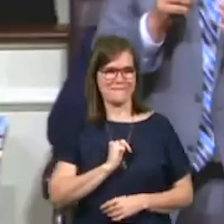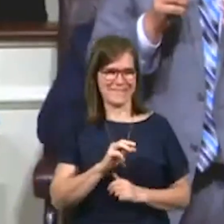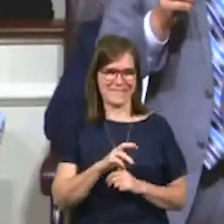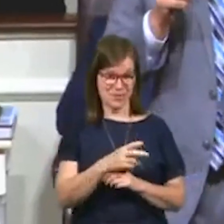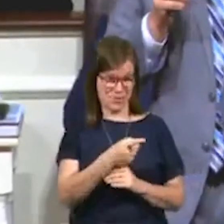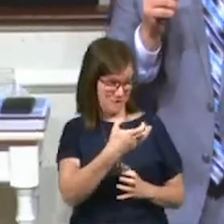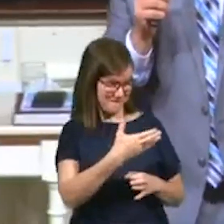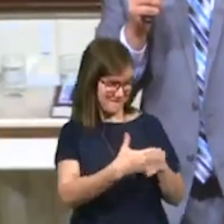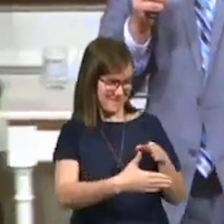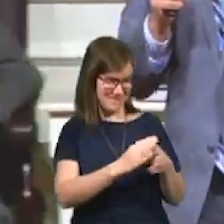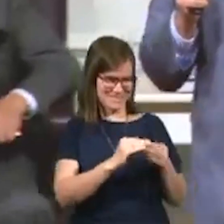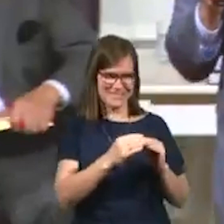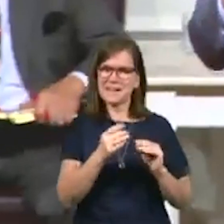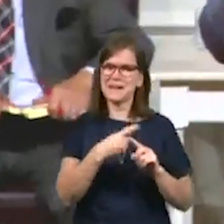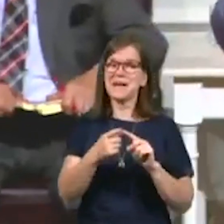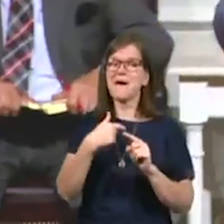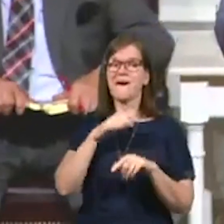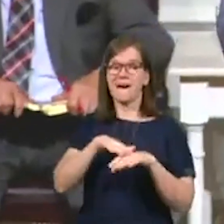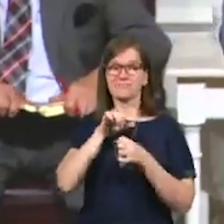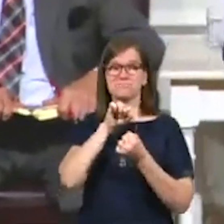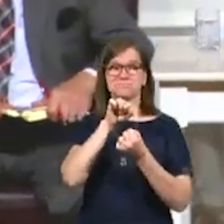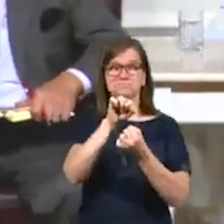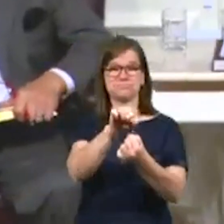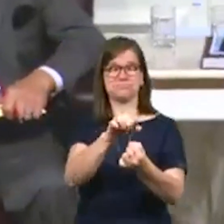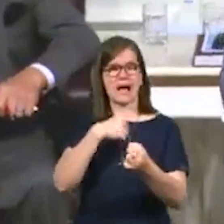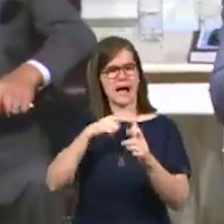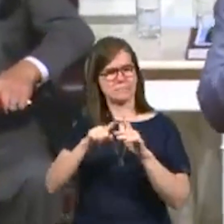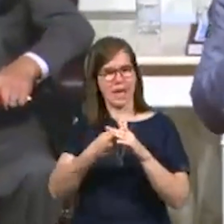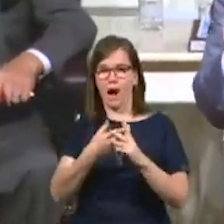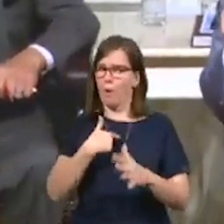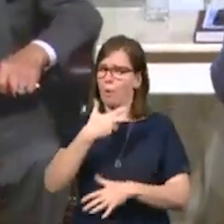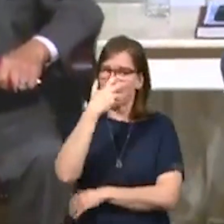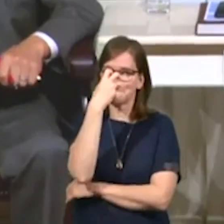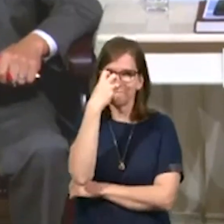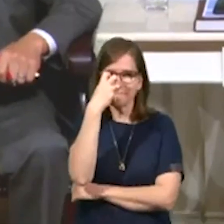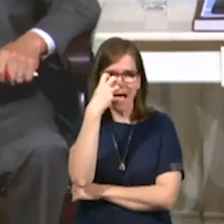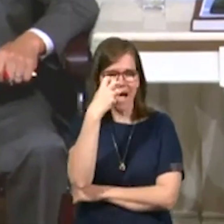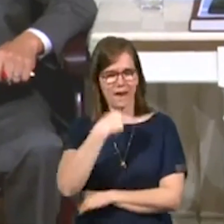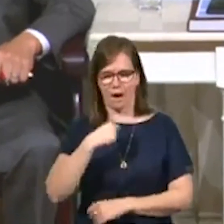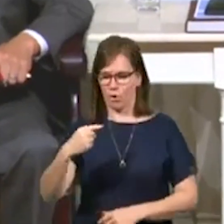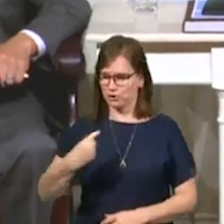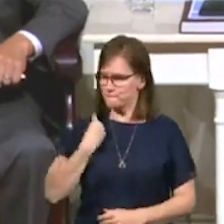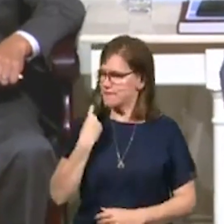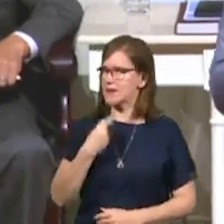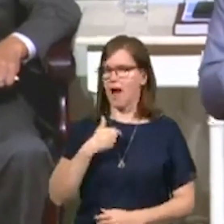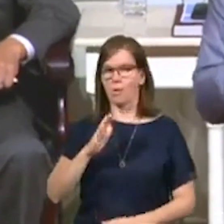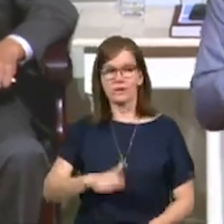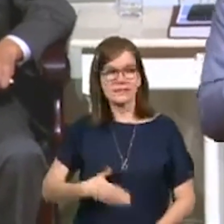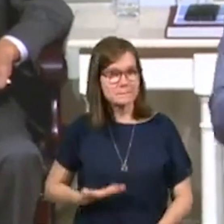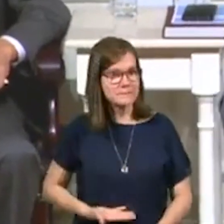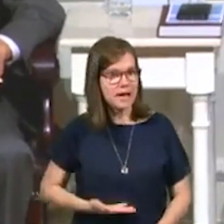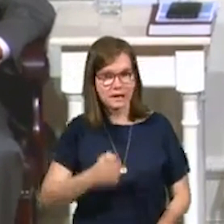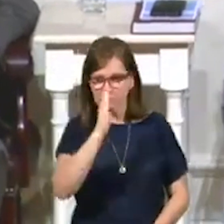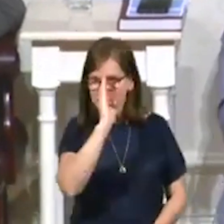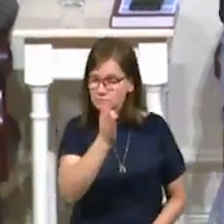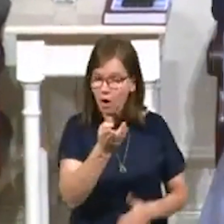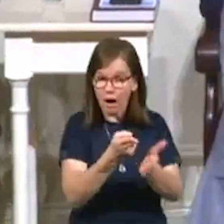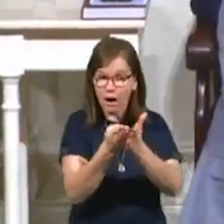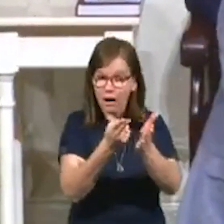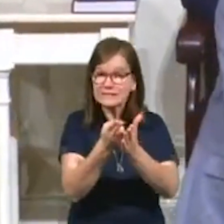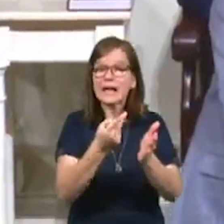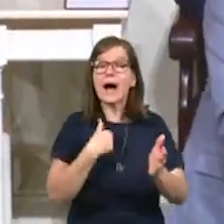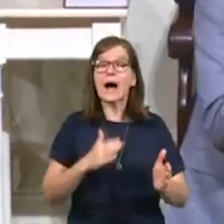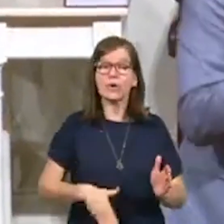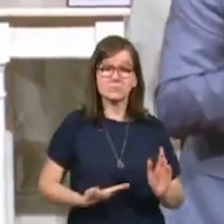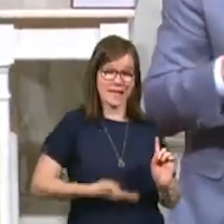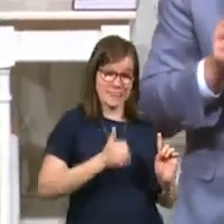uh, on the way home, I began to, I was mad. I was offended. I was upset. Now, me just be real honest with you. I was